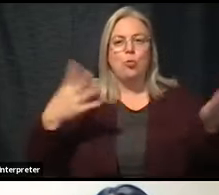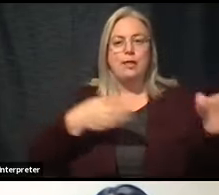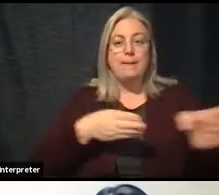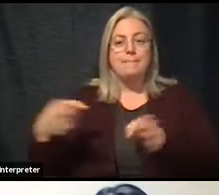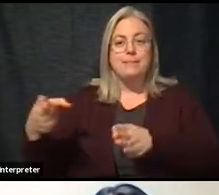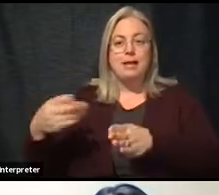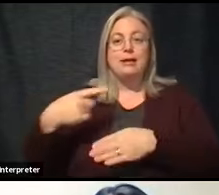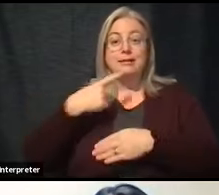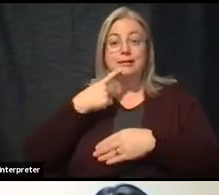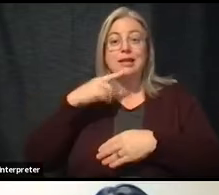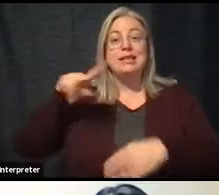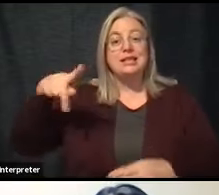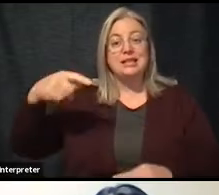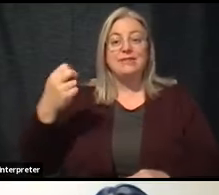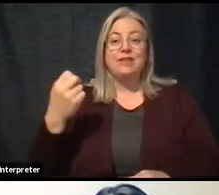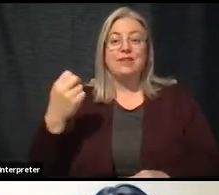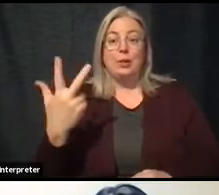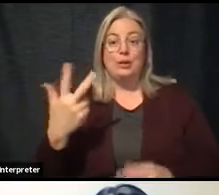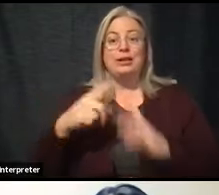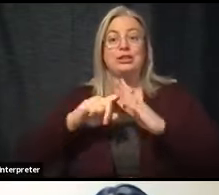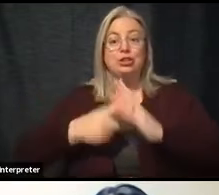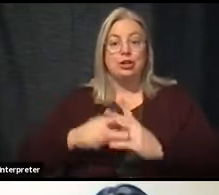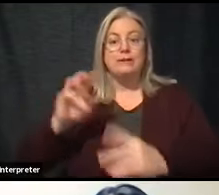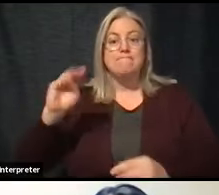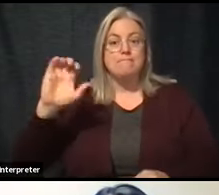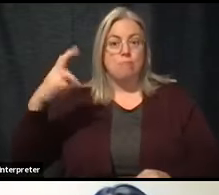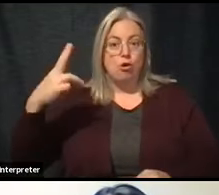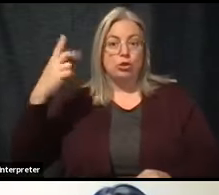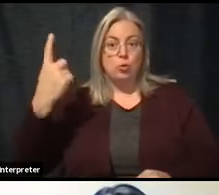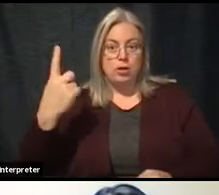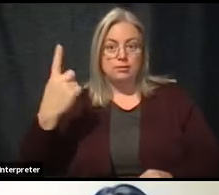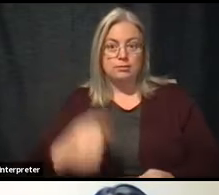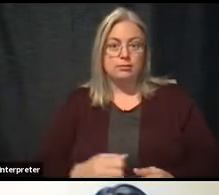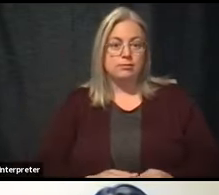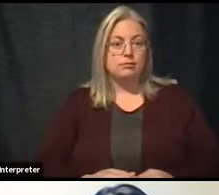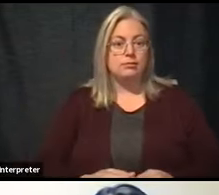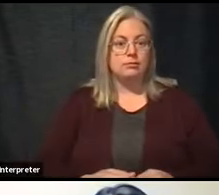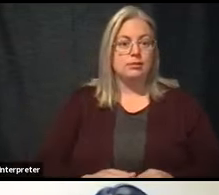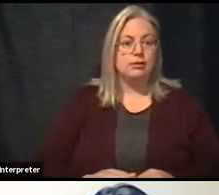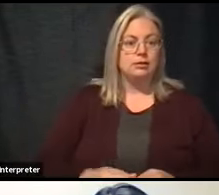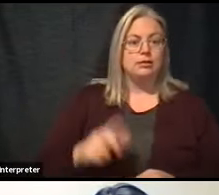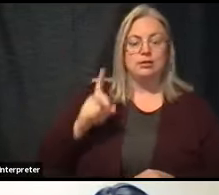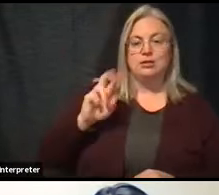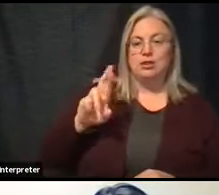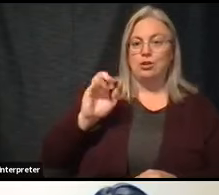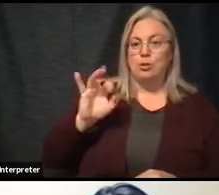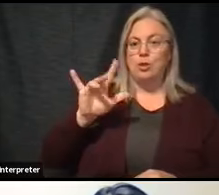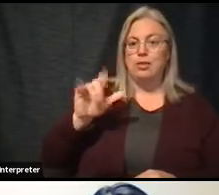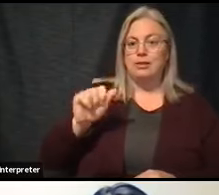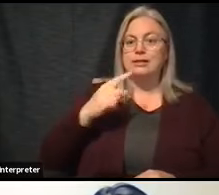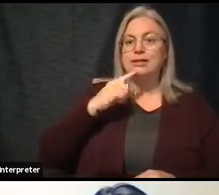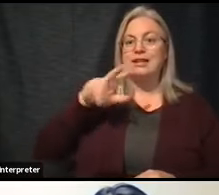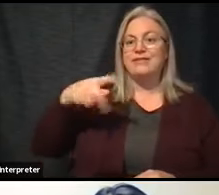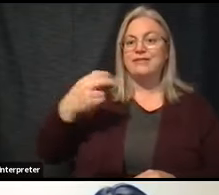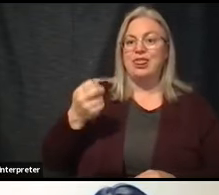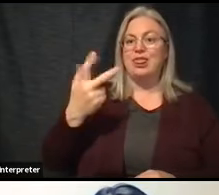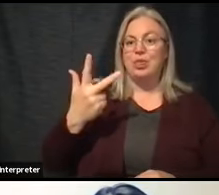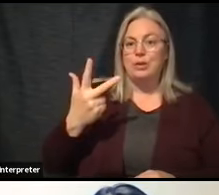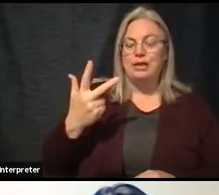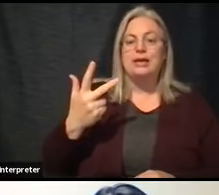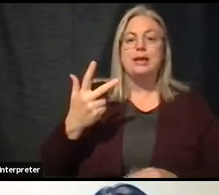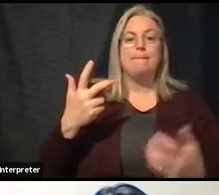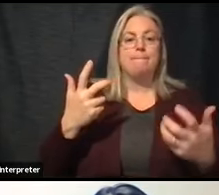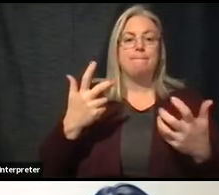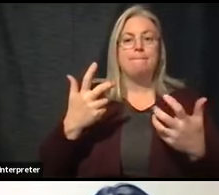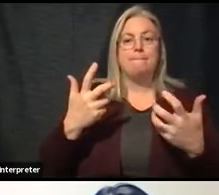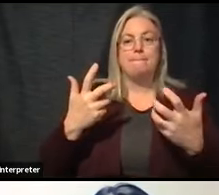phase three starts March 1st? I believe the rollout plan said phase three, March. And those were